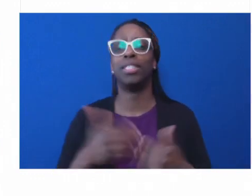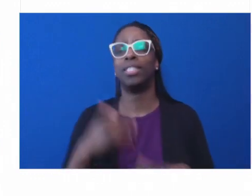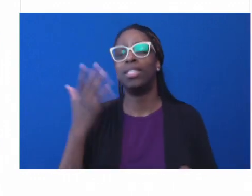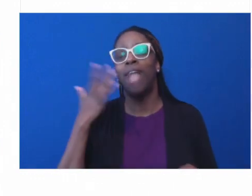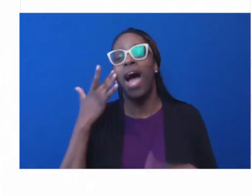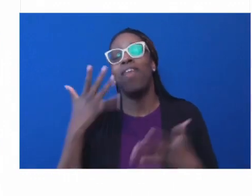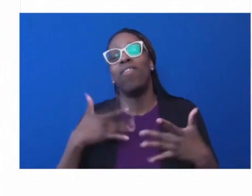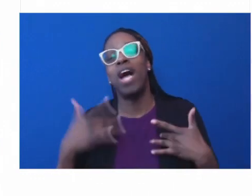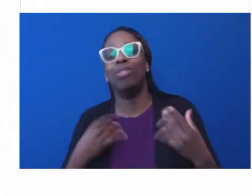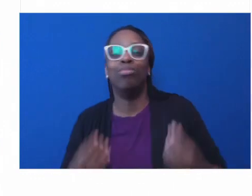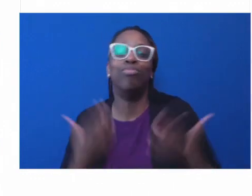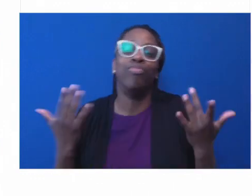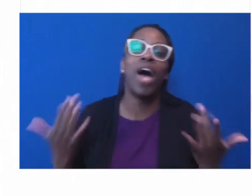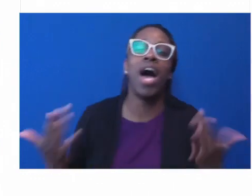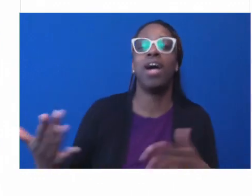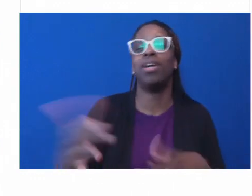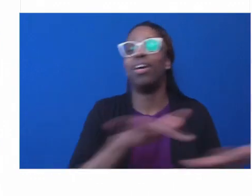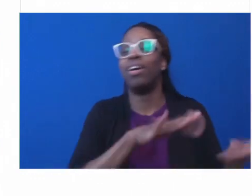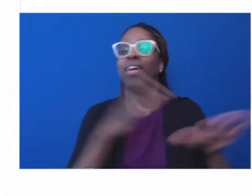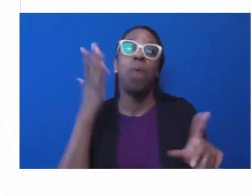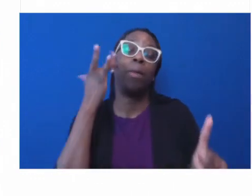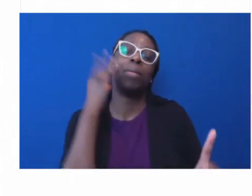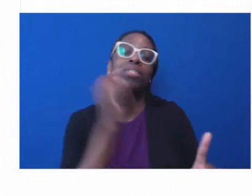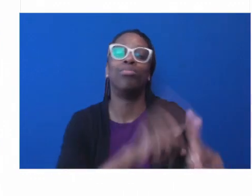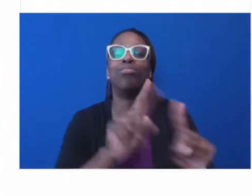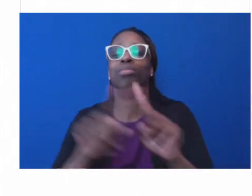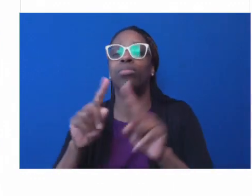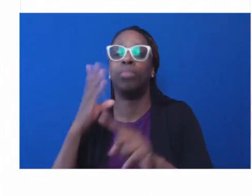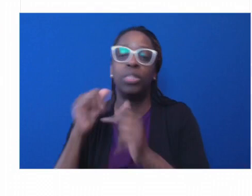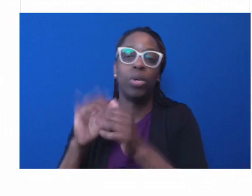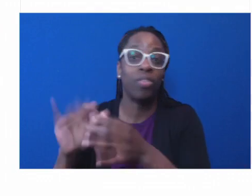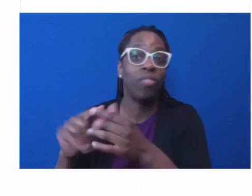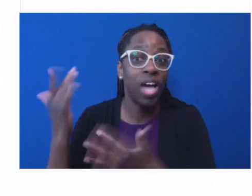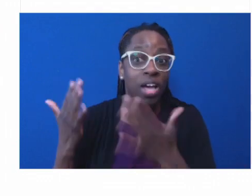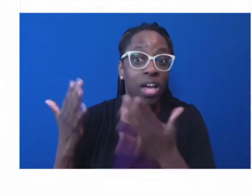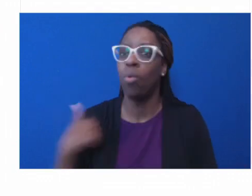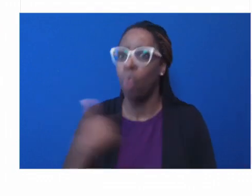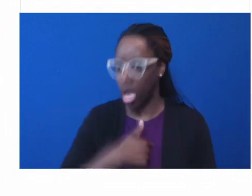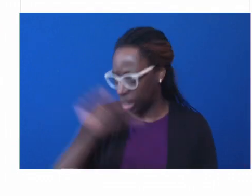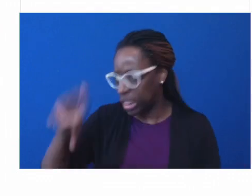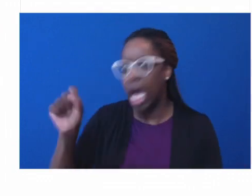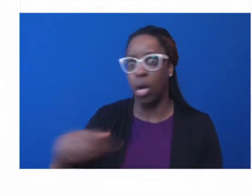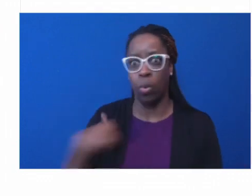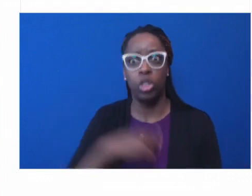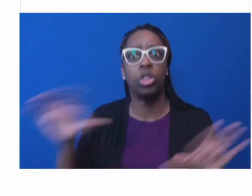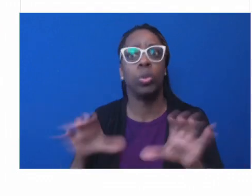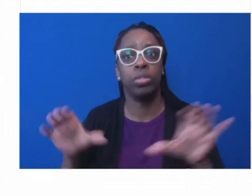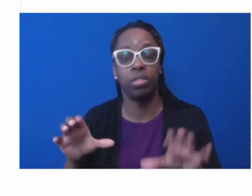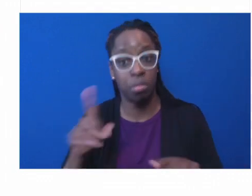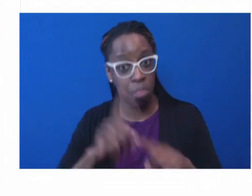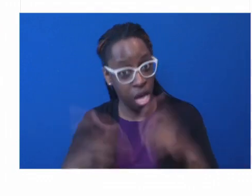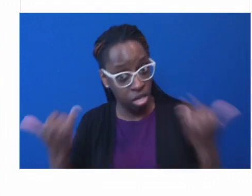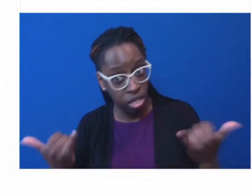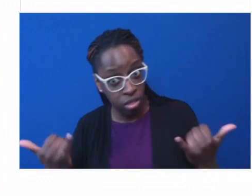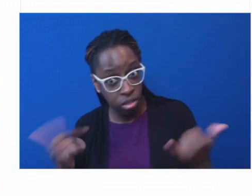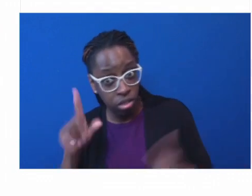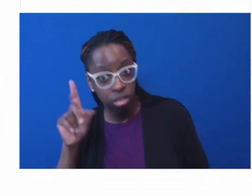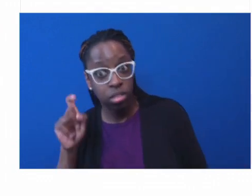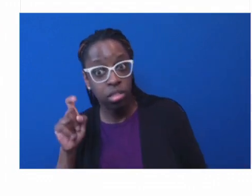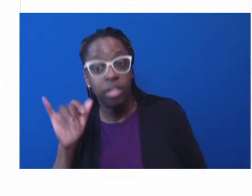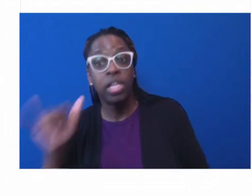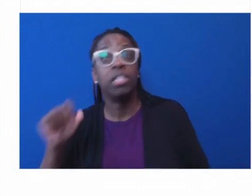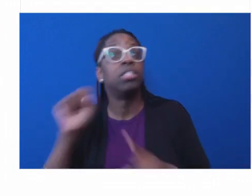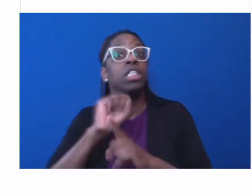hymn book, and we're all like, yes, let's do it. But that is not where we are as a society right now. We have a